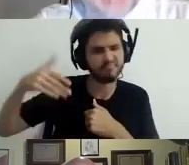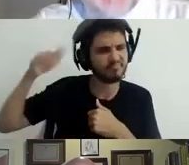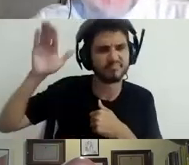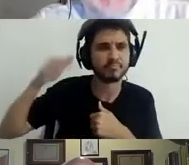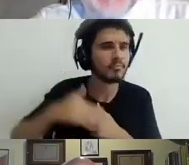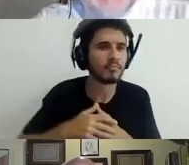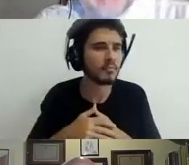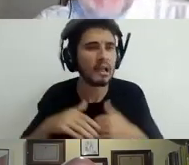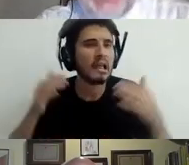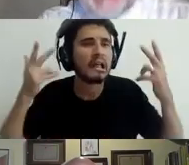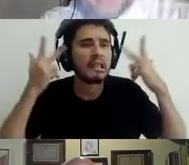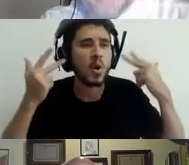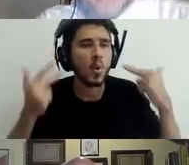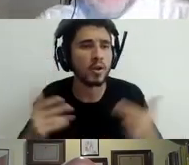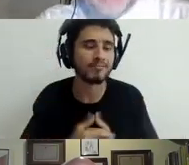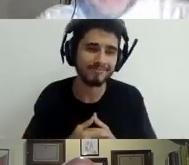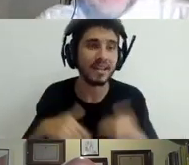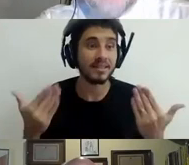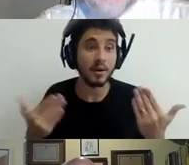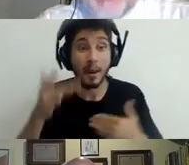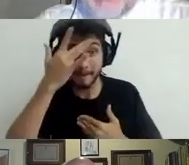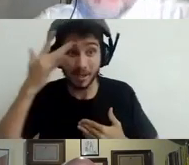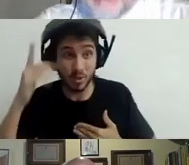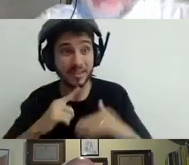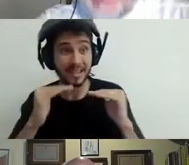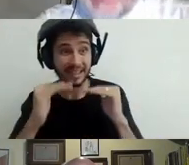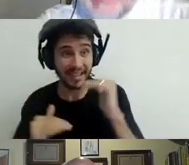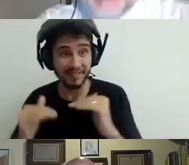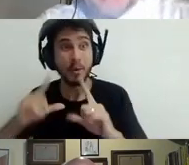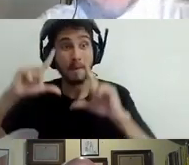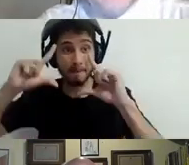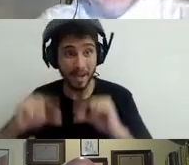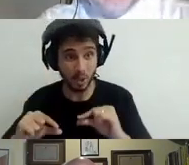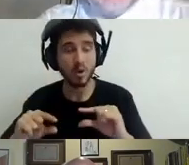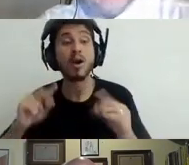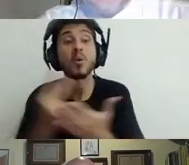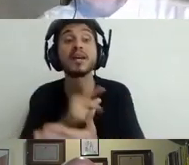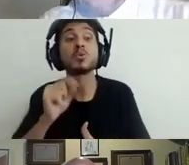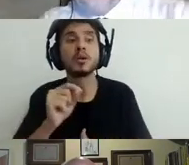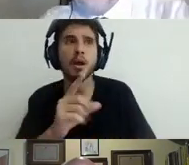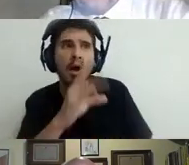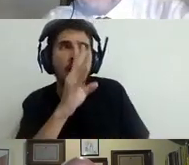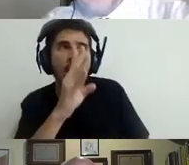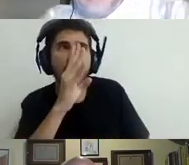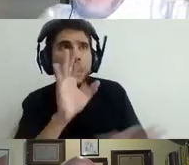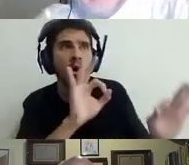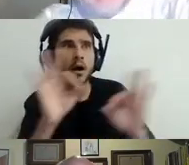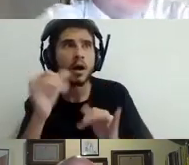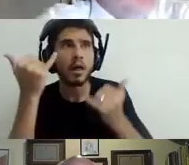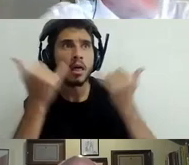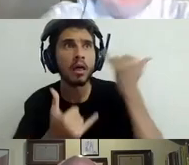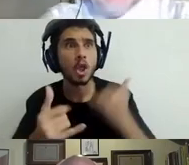to the beginning of my talk. The circle is round and I thank you for your attention.